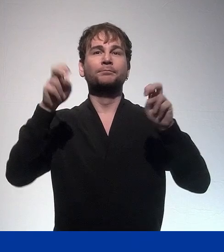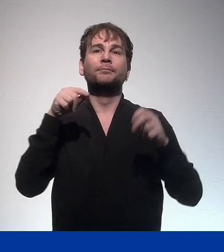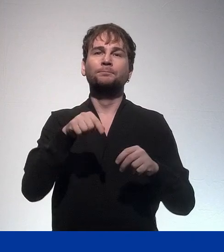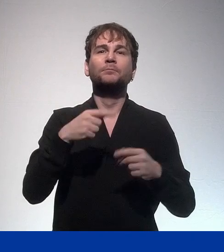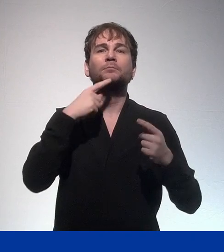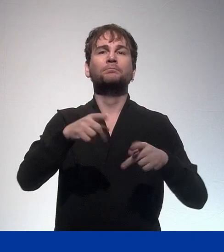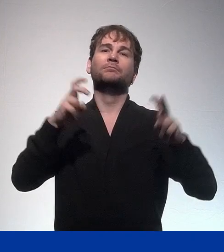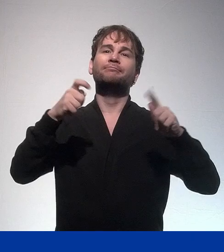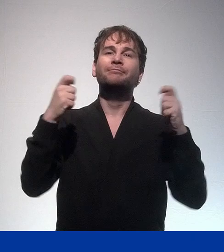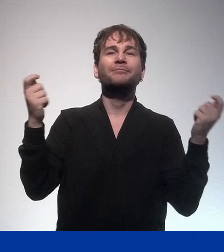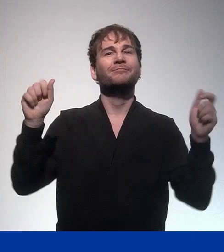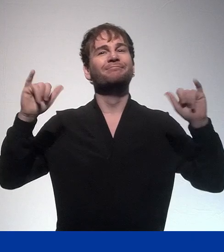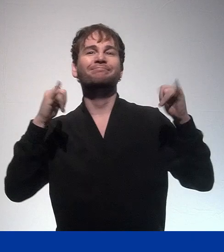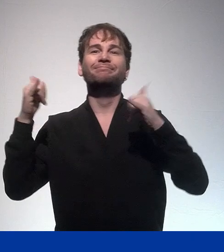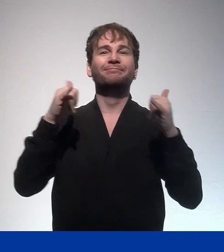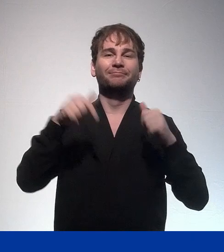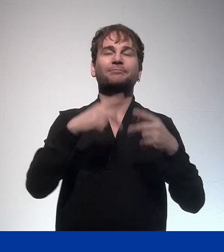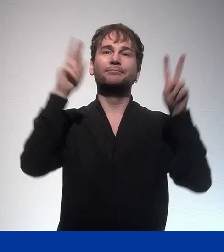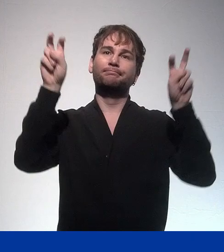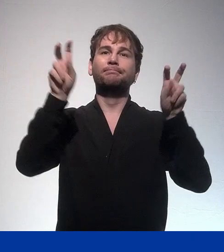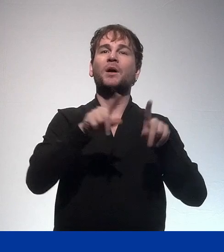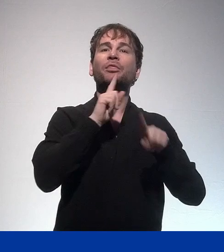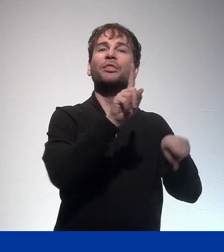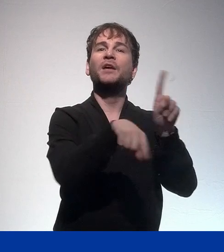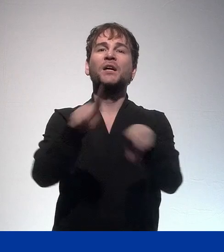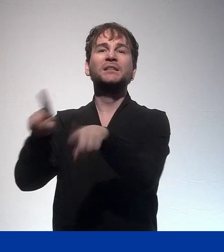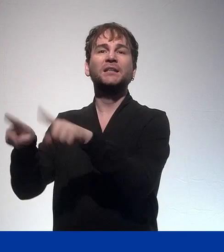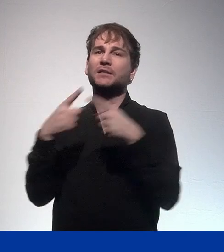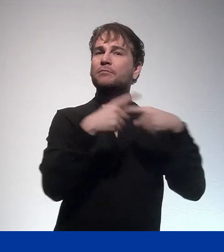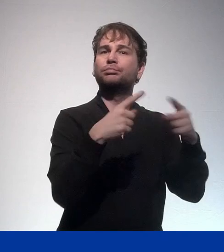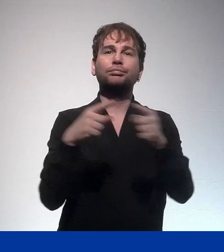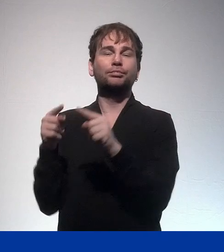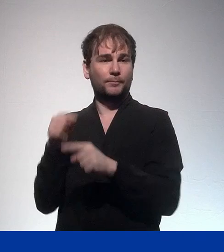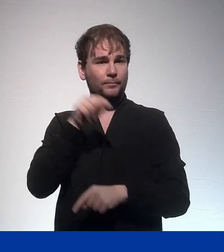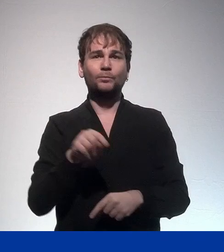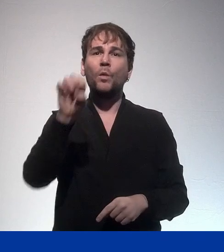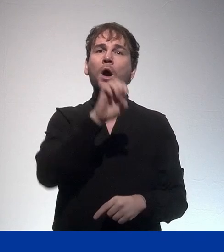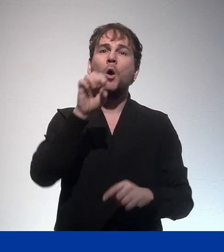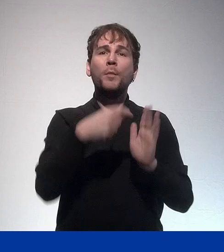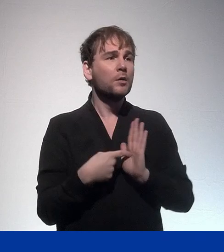highlighted the diverse nature of youth work in Europe.